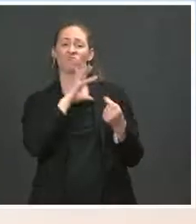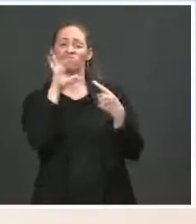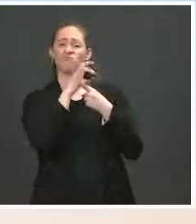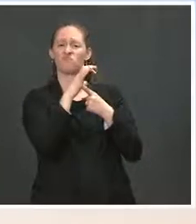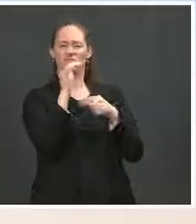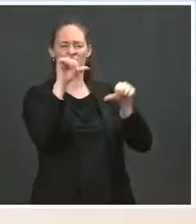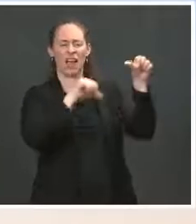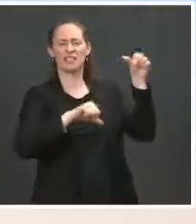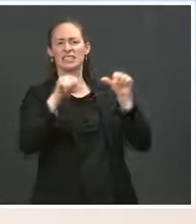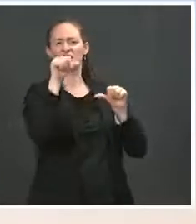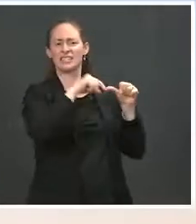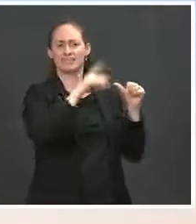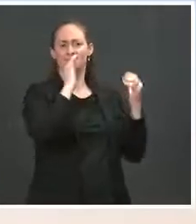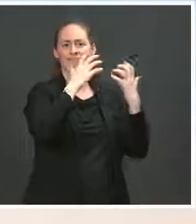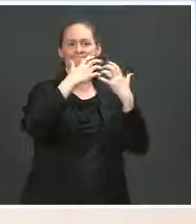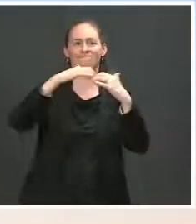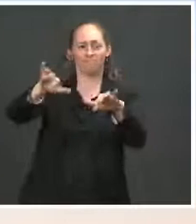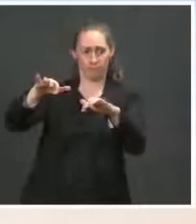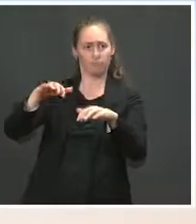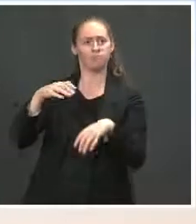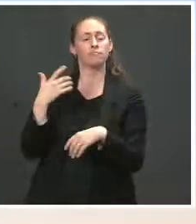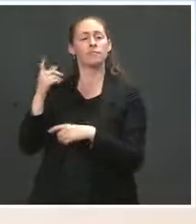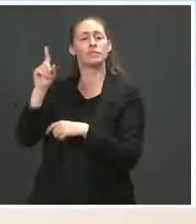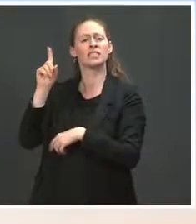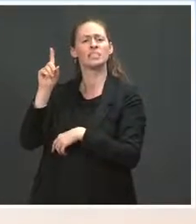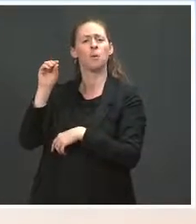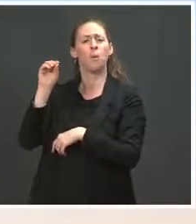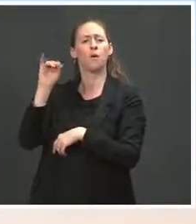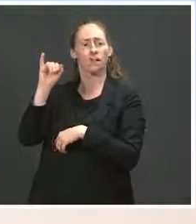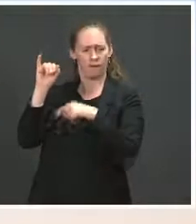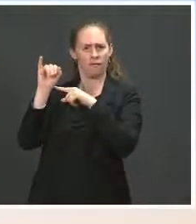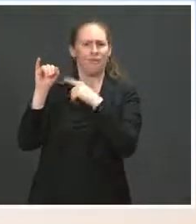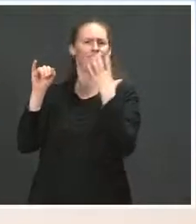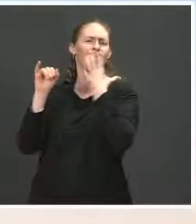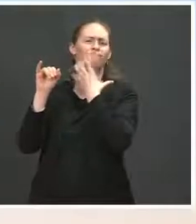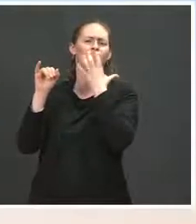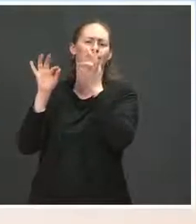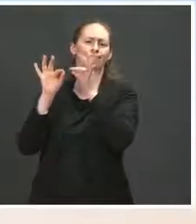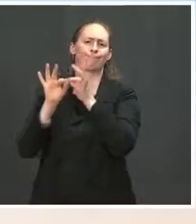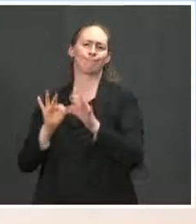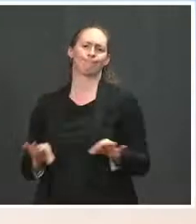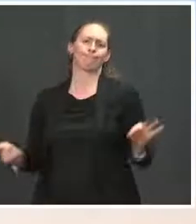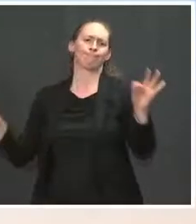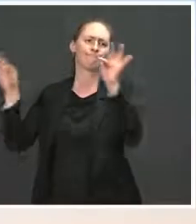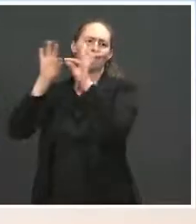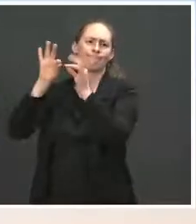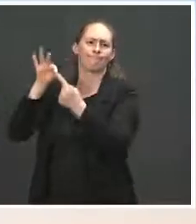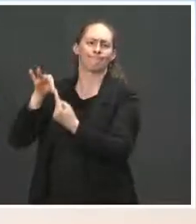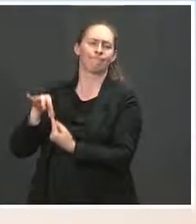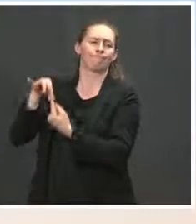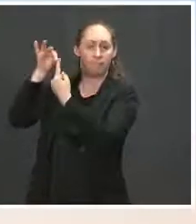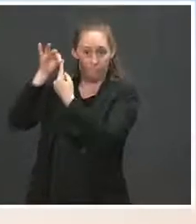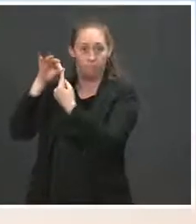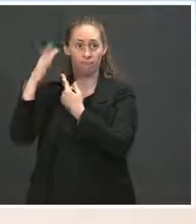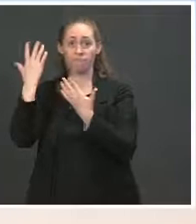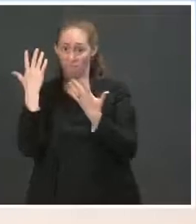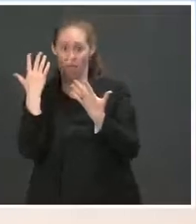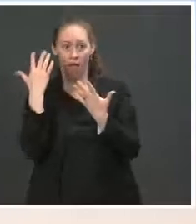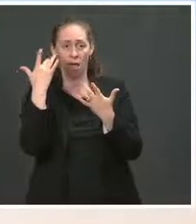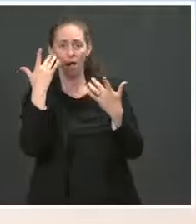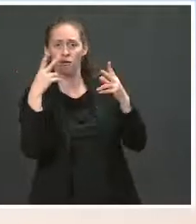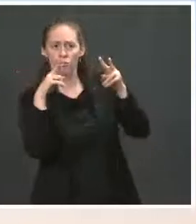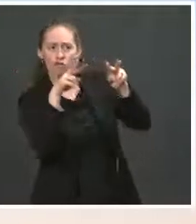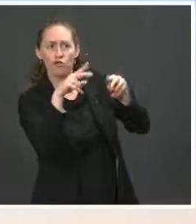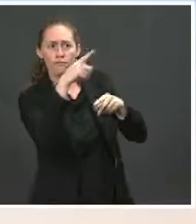Department is in a unique position to be a leader in putting our nation on a path to achieve net zero emissions,